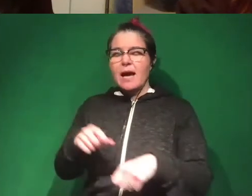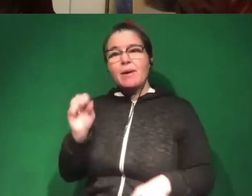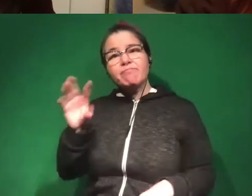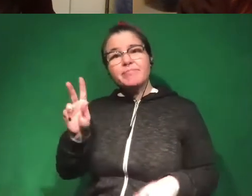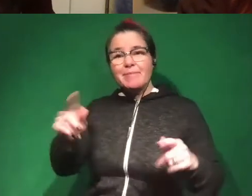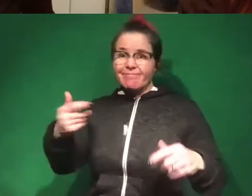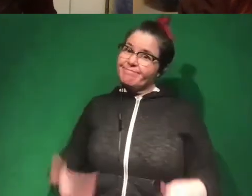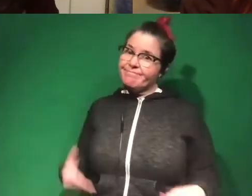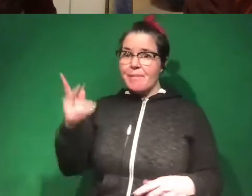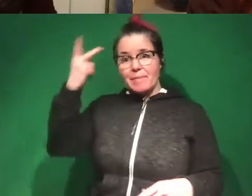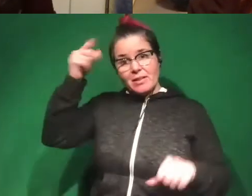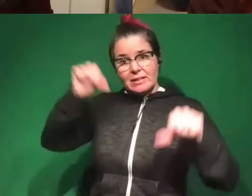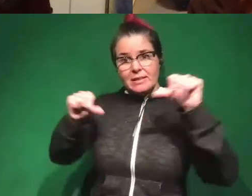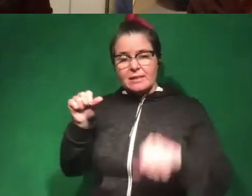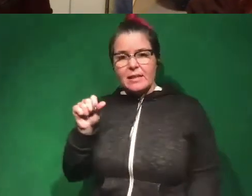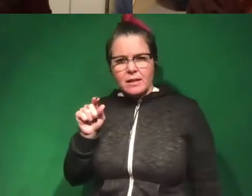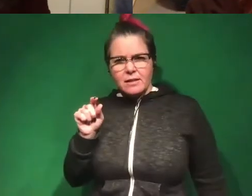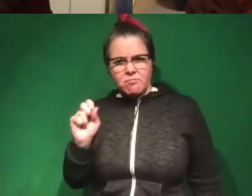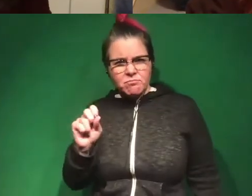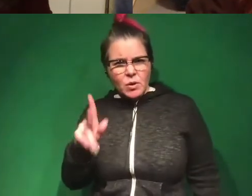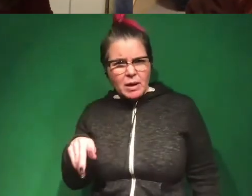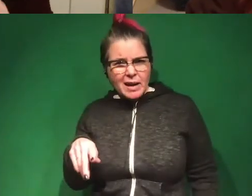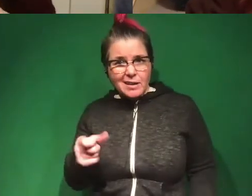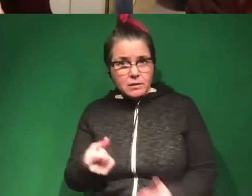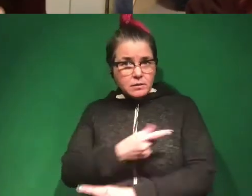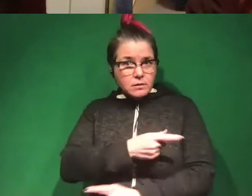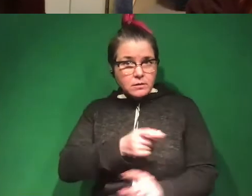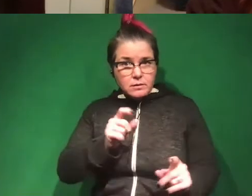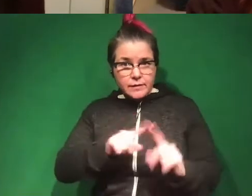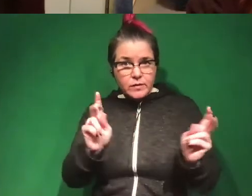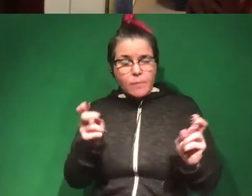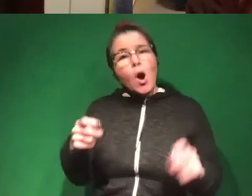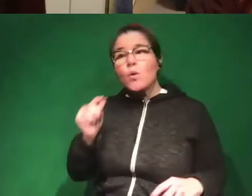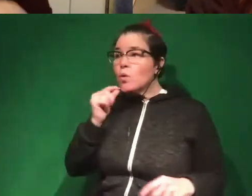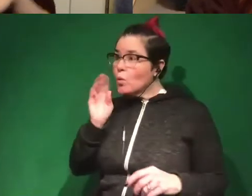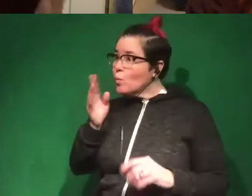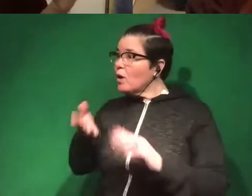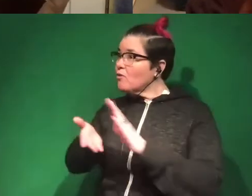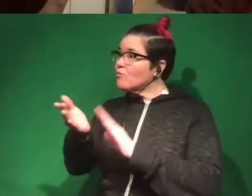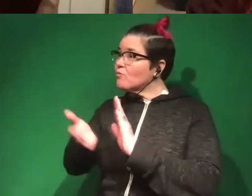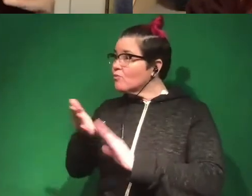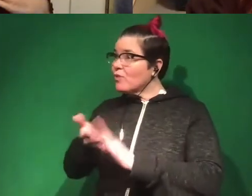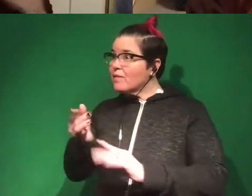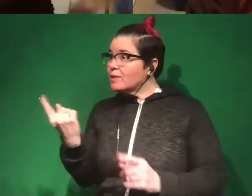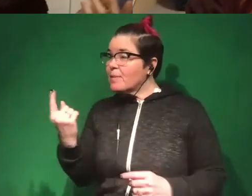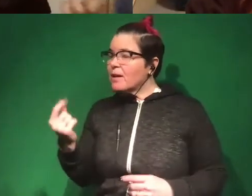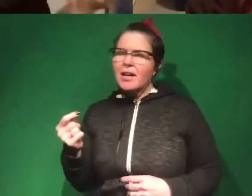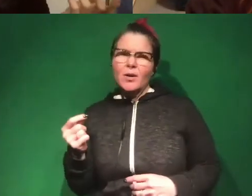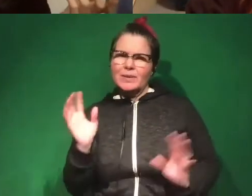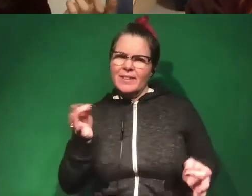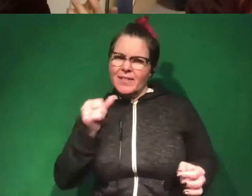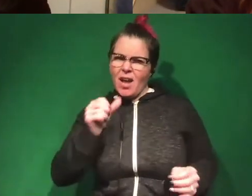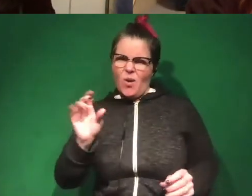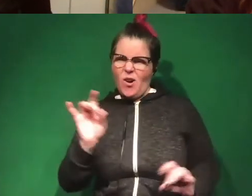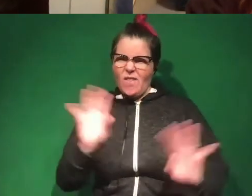scientist and they're like, they're either like, okay, and change the subject or they're like, oh, cool, you're going to run for office. And you're like, ah, definitely not. That sounds